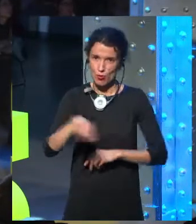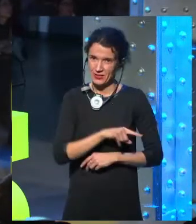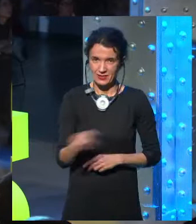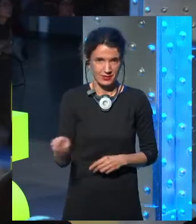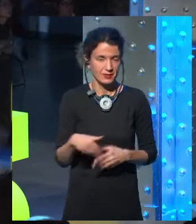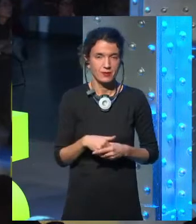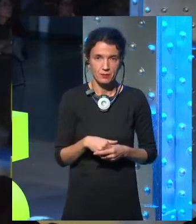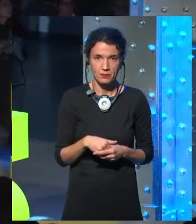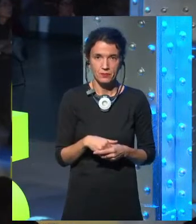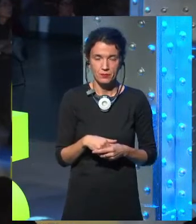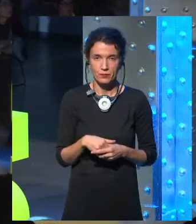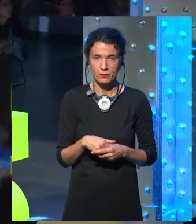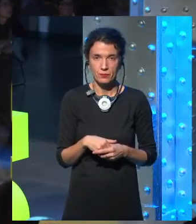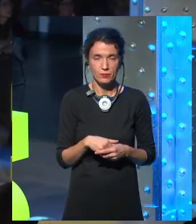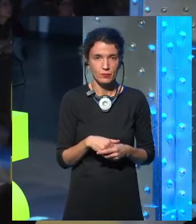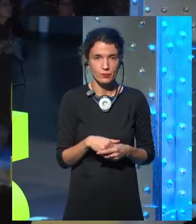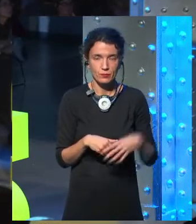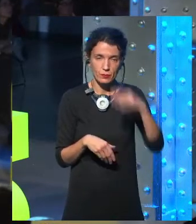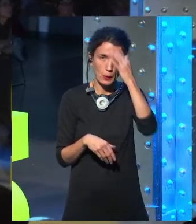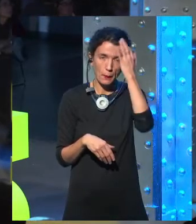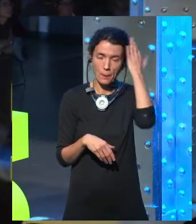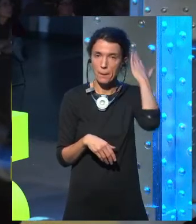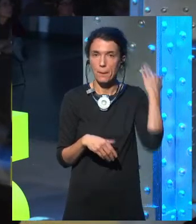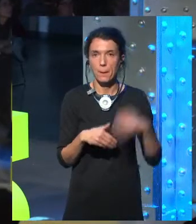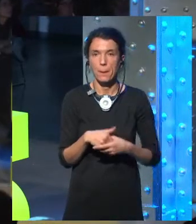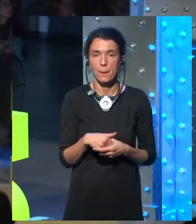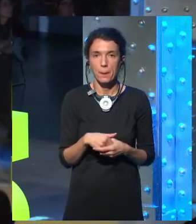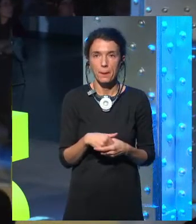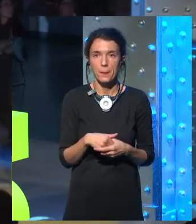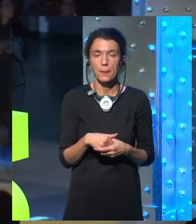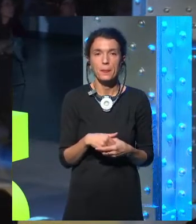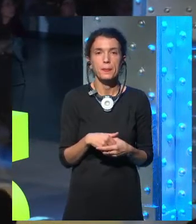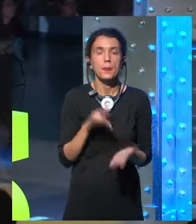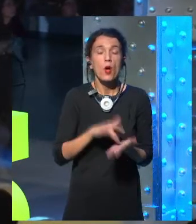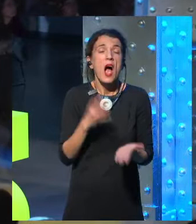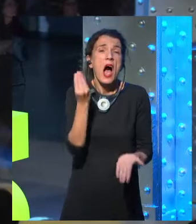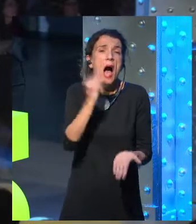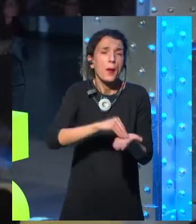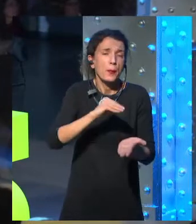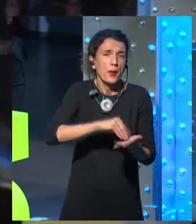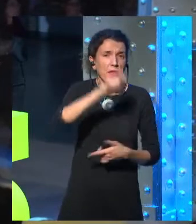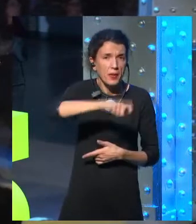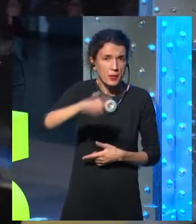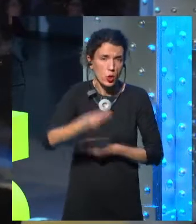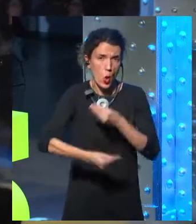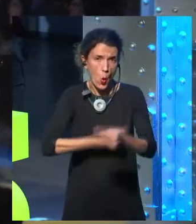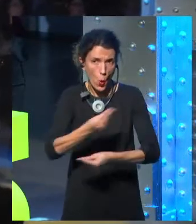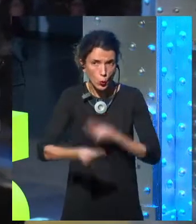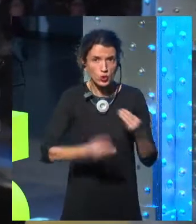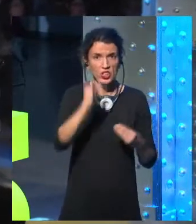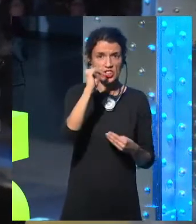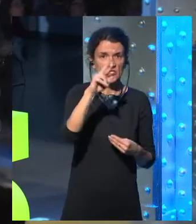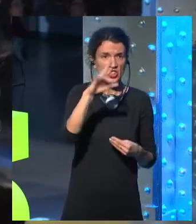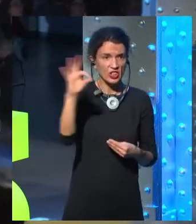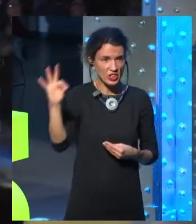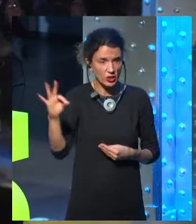If you try to use Siri, and you don't have the perfect San Francisco accent, you end up saying something to it again and again and